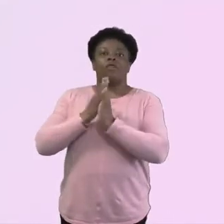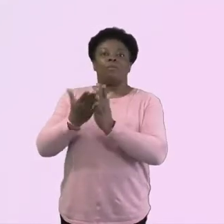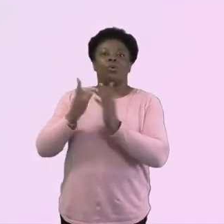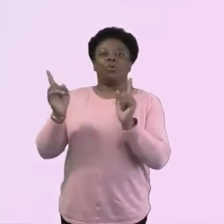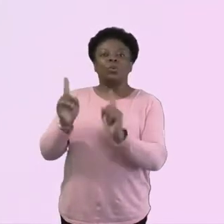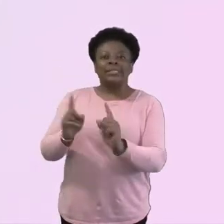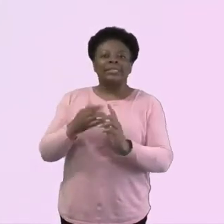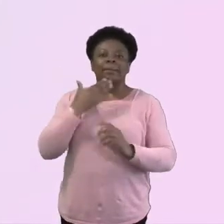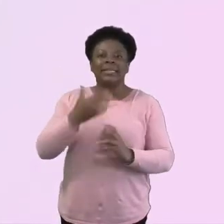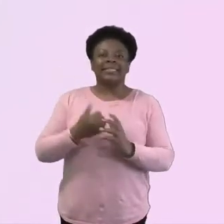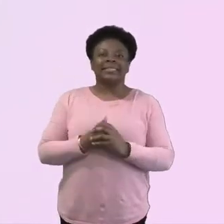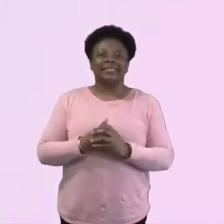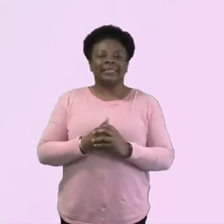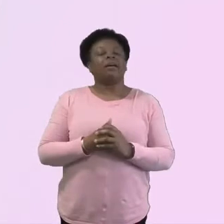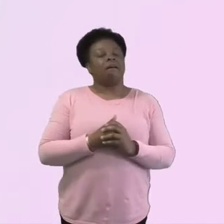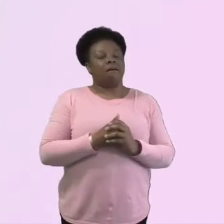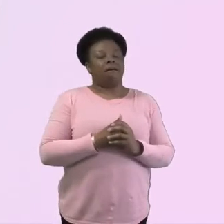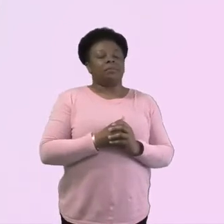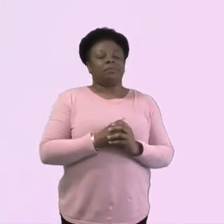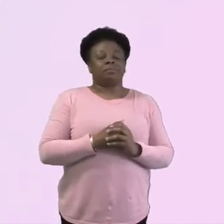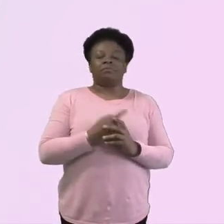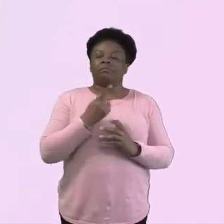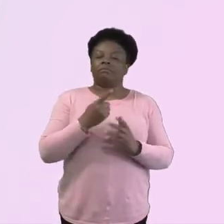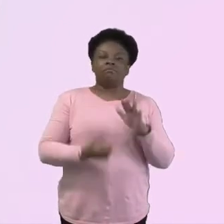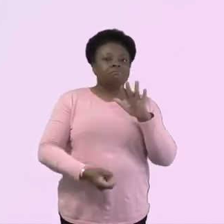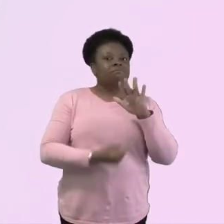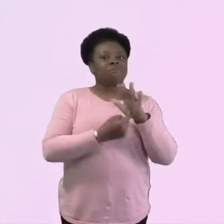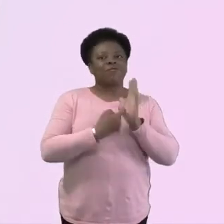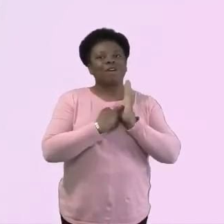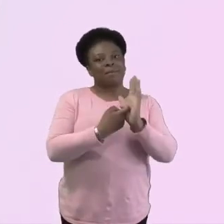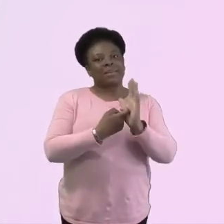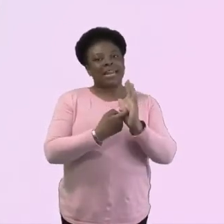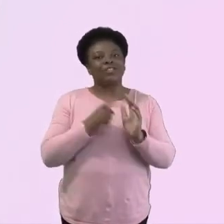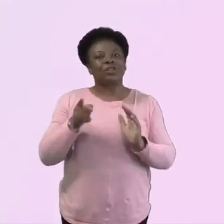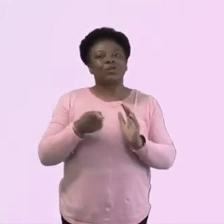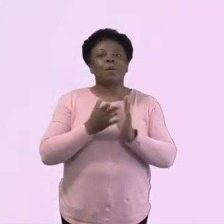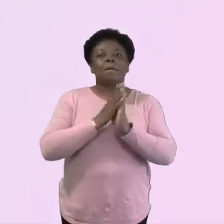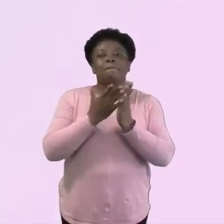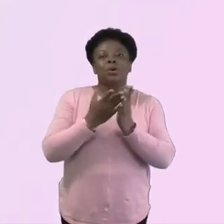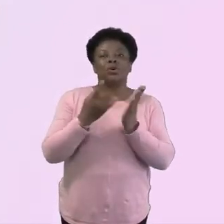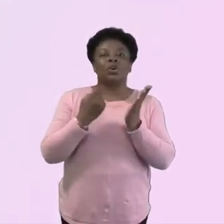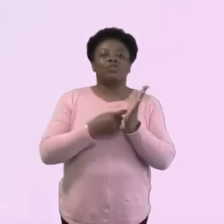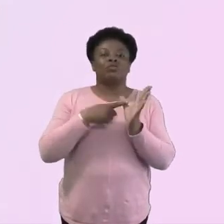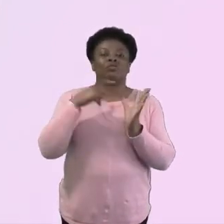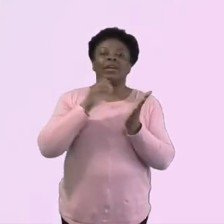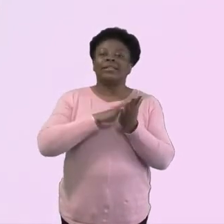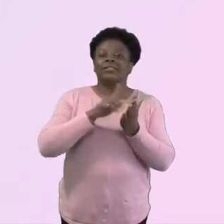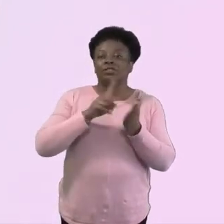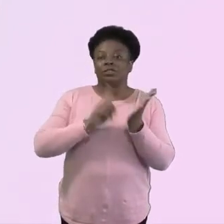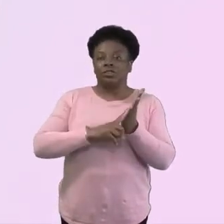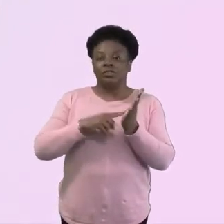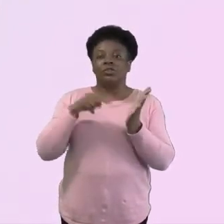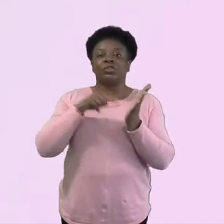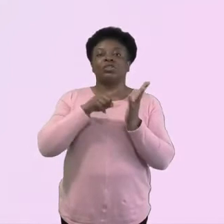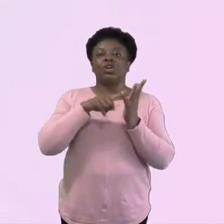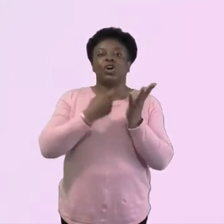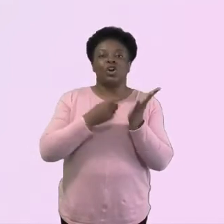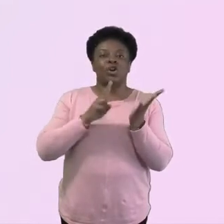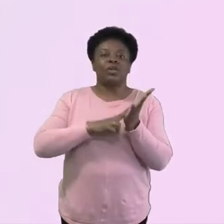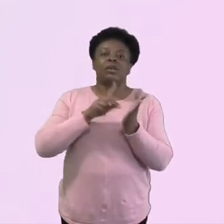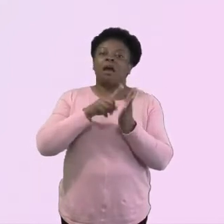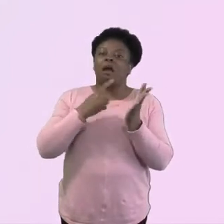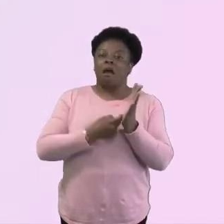So the one recommendation I'd really make is a book by Rachel Turner called It Takes a Church to Raise a Parent.